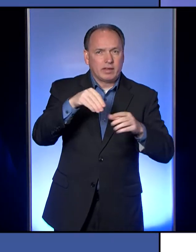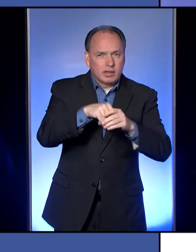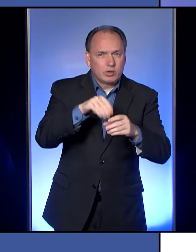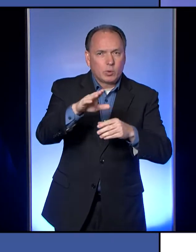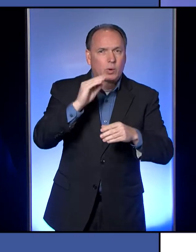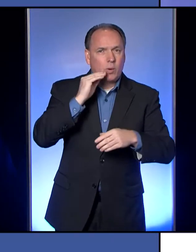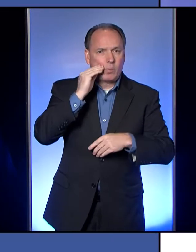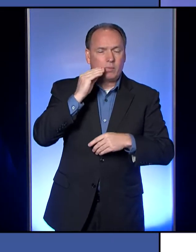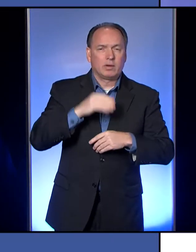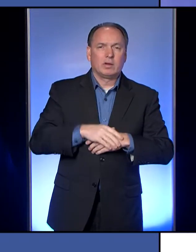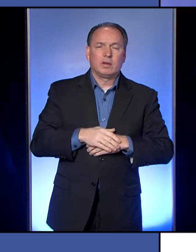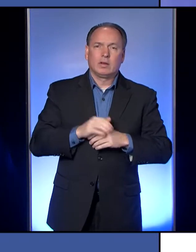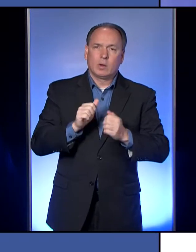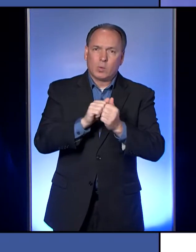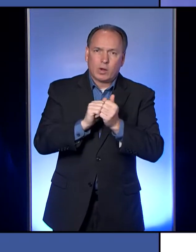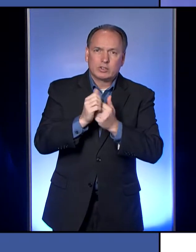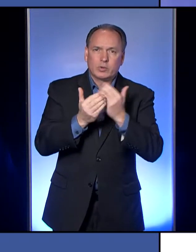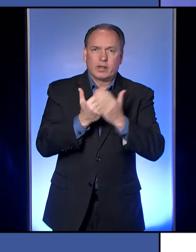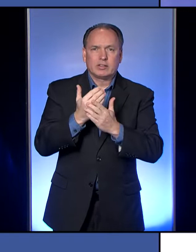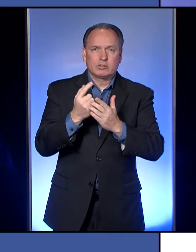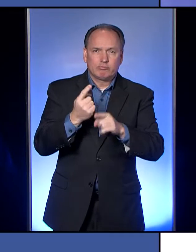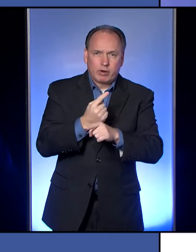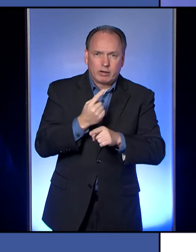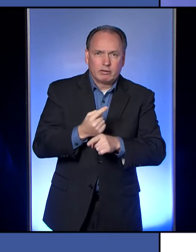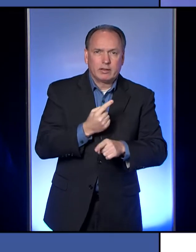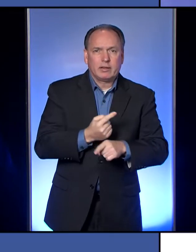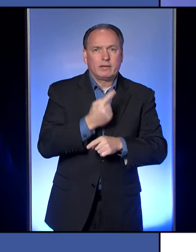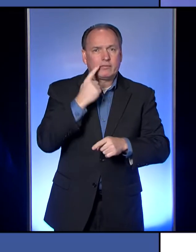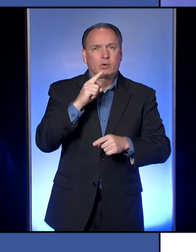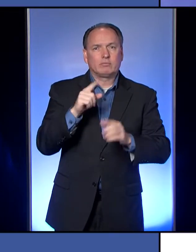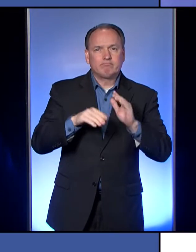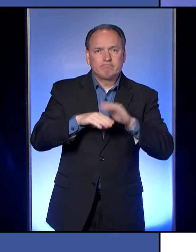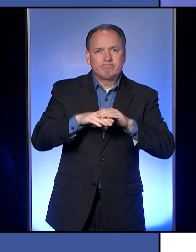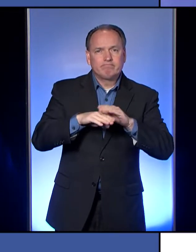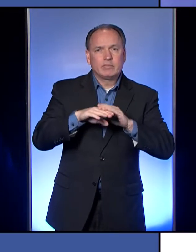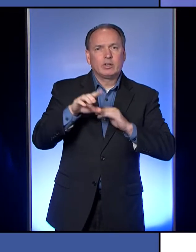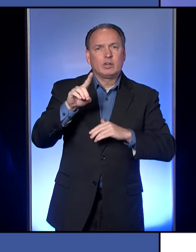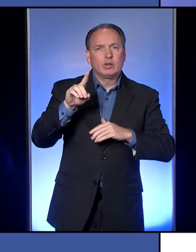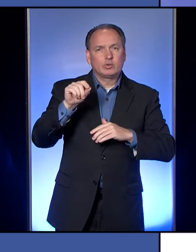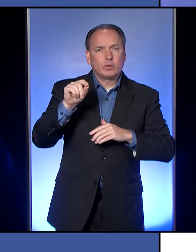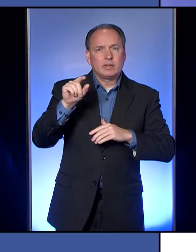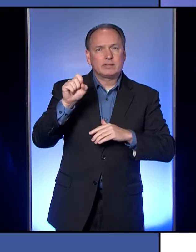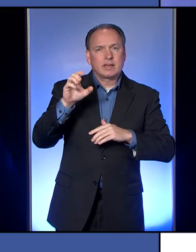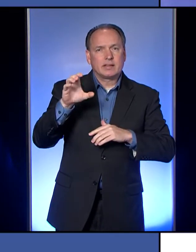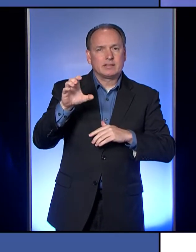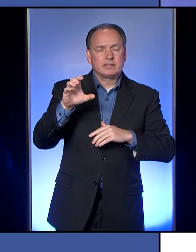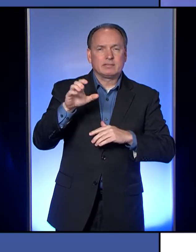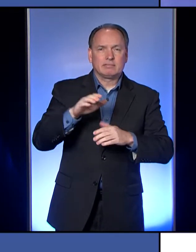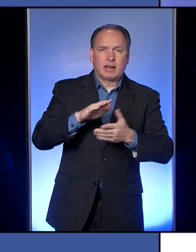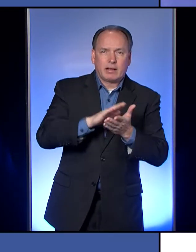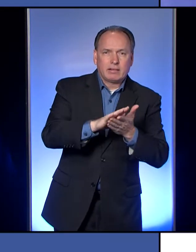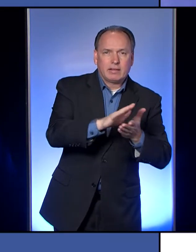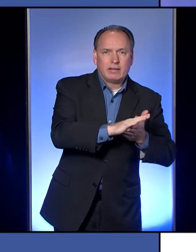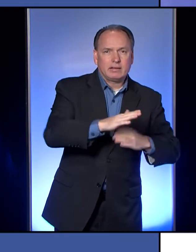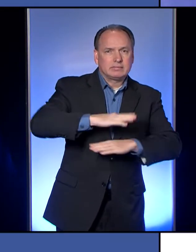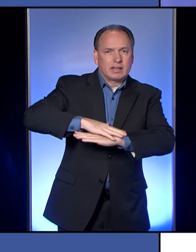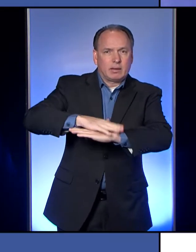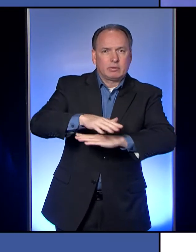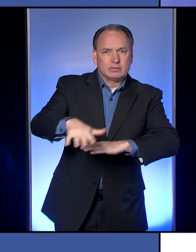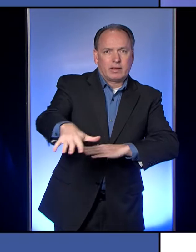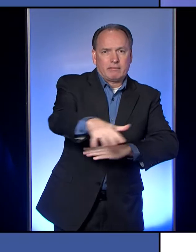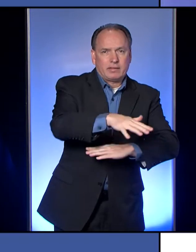hands regularly for at least 20 seconds, and sanitize and disinfect the surfaces that you touch.